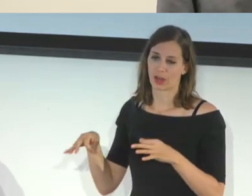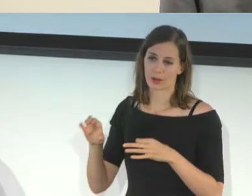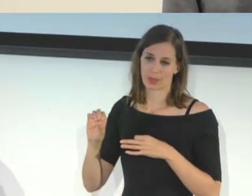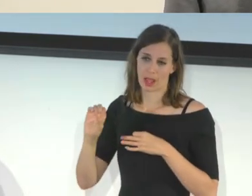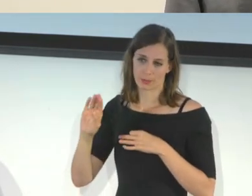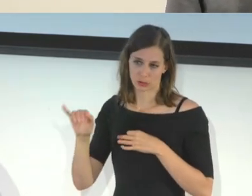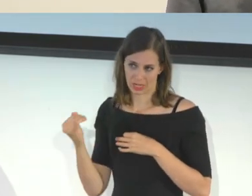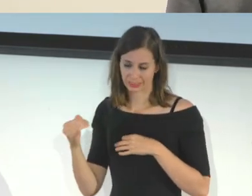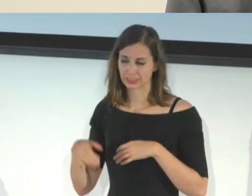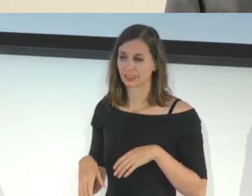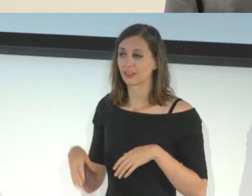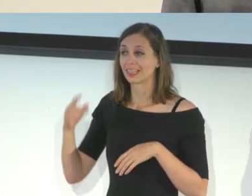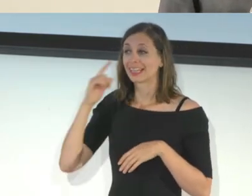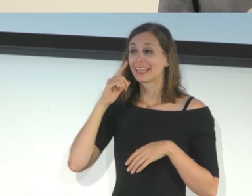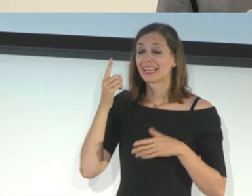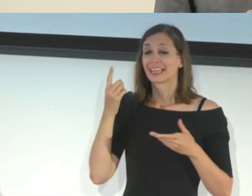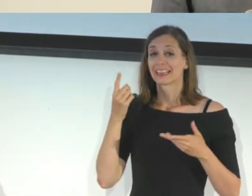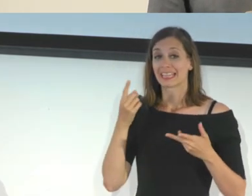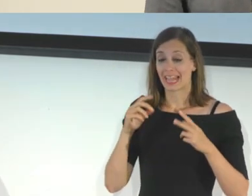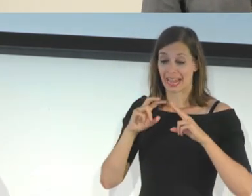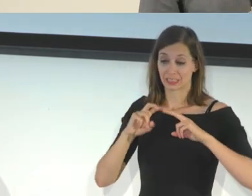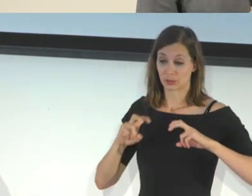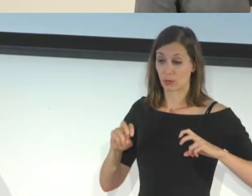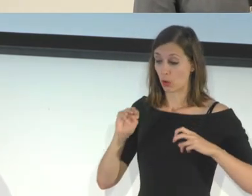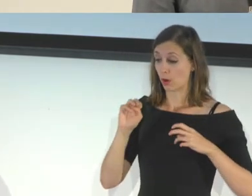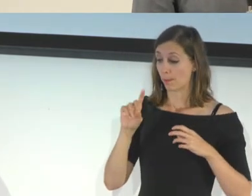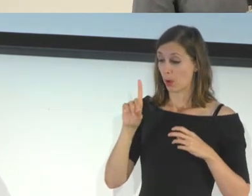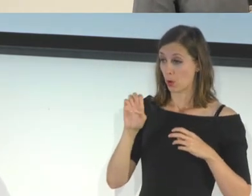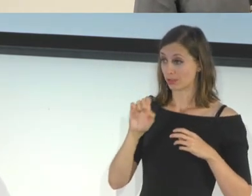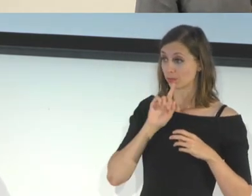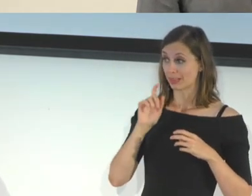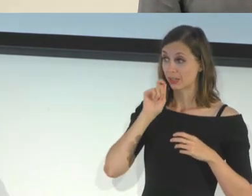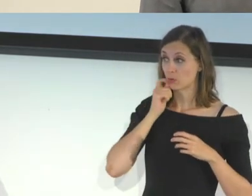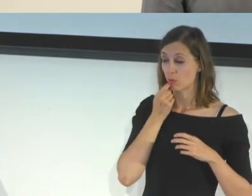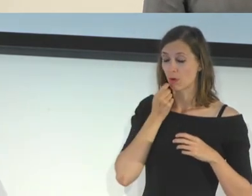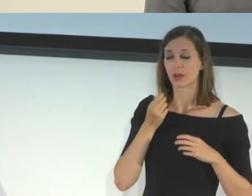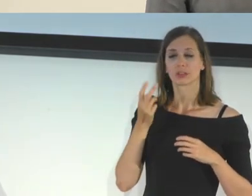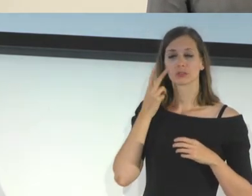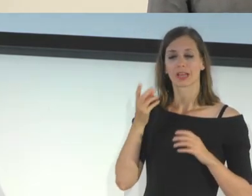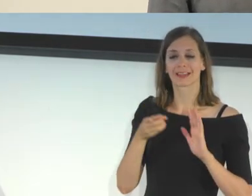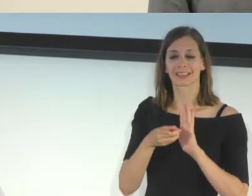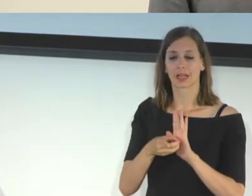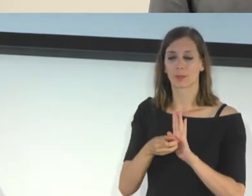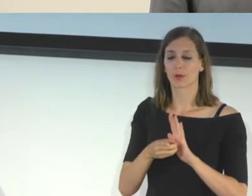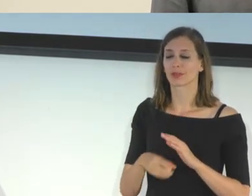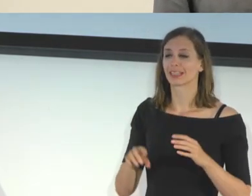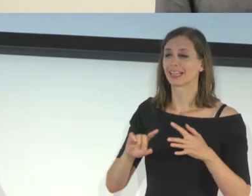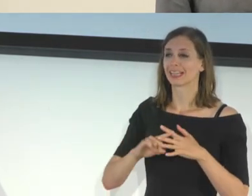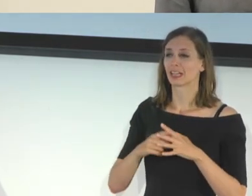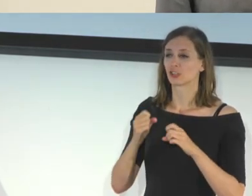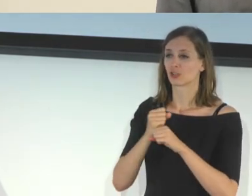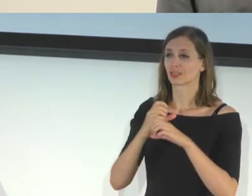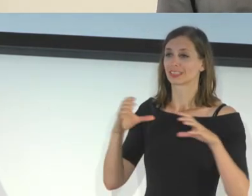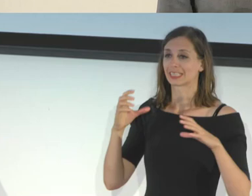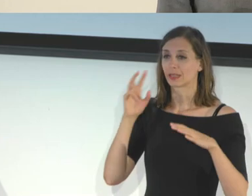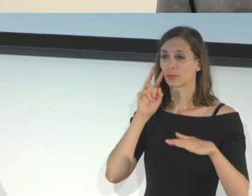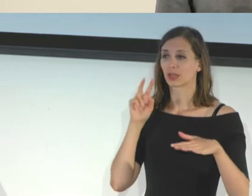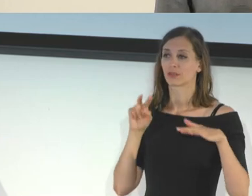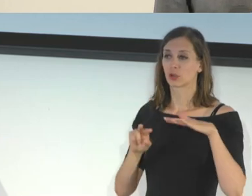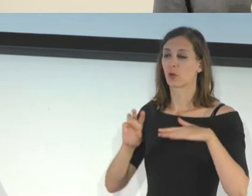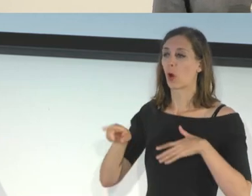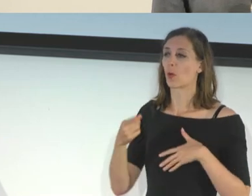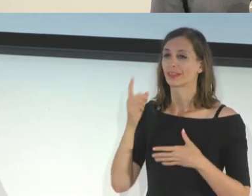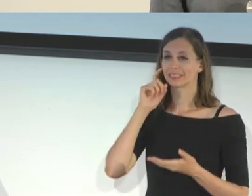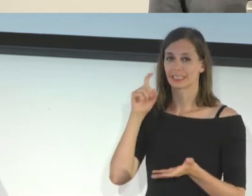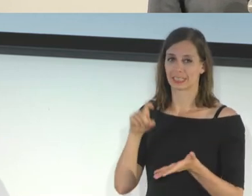we think the explore mode is pretty cool because as you saw in the demo. The initial scene preview only detected a laptop